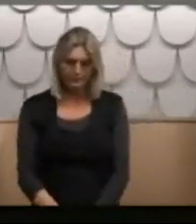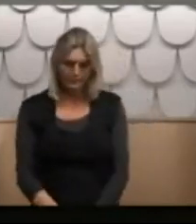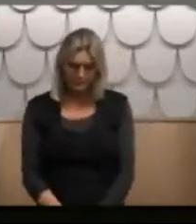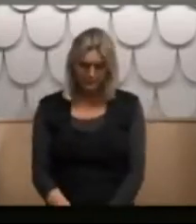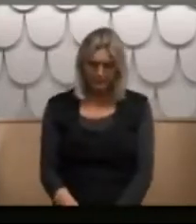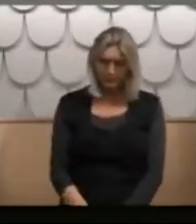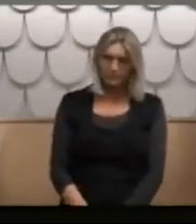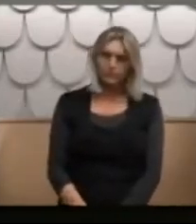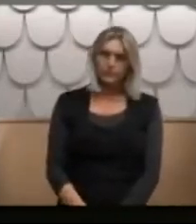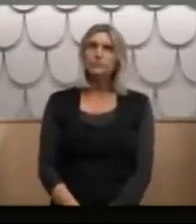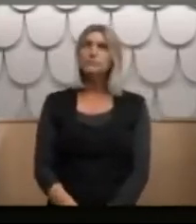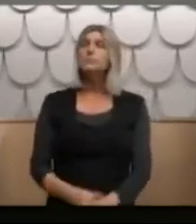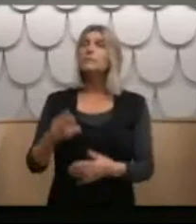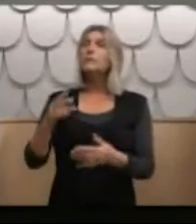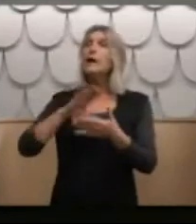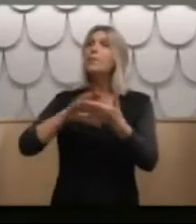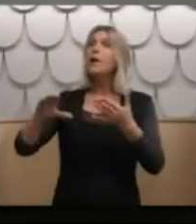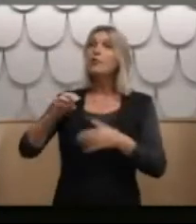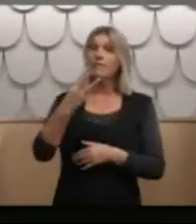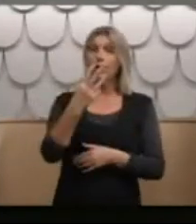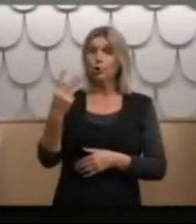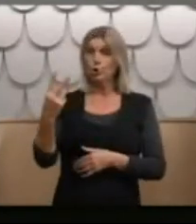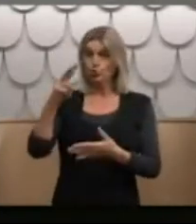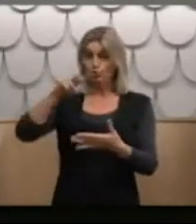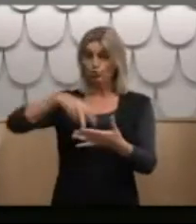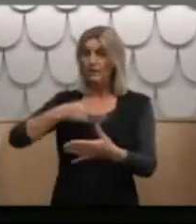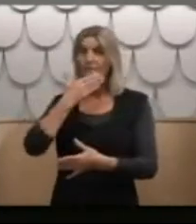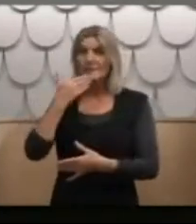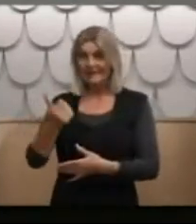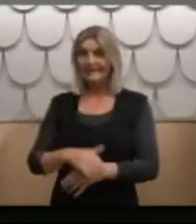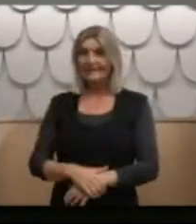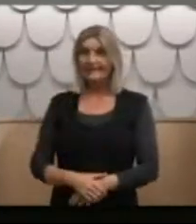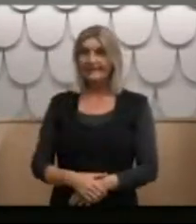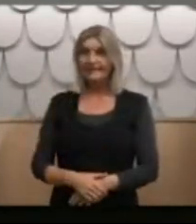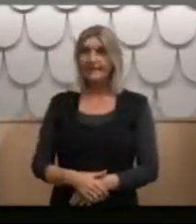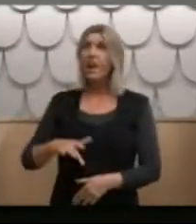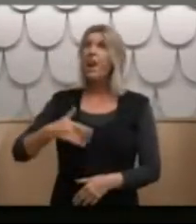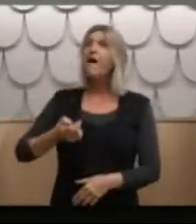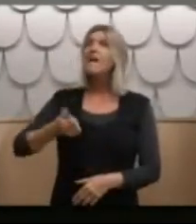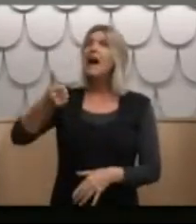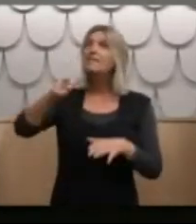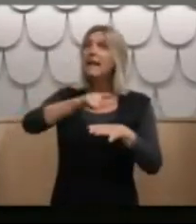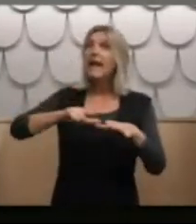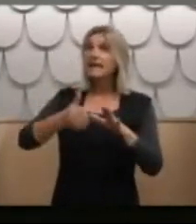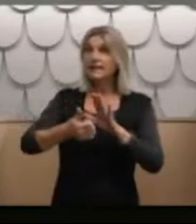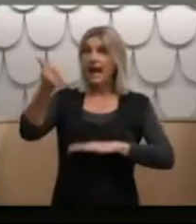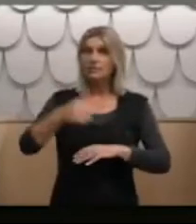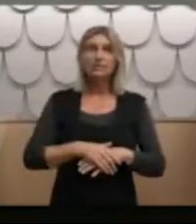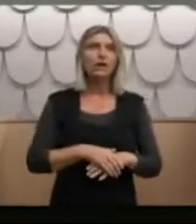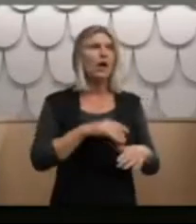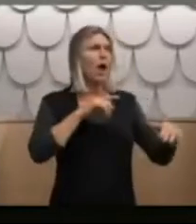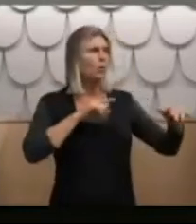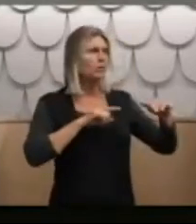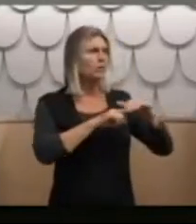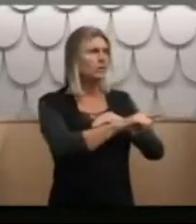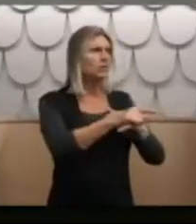We will just read now from paragraph 32 about your life after Lake Alice. I was discharged from